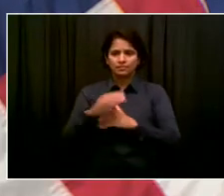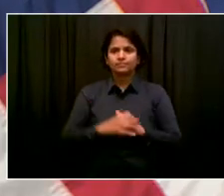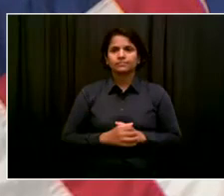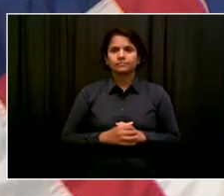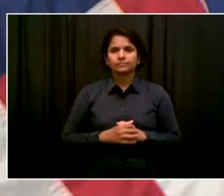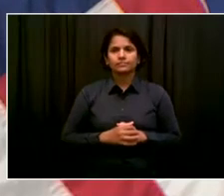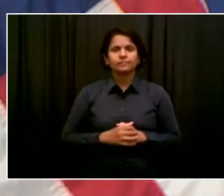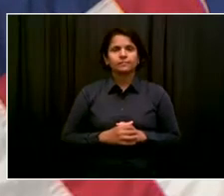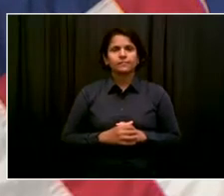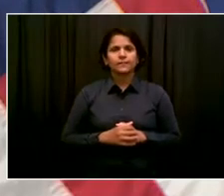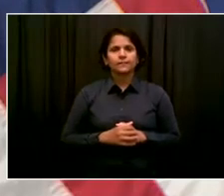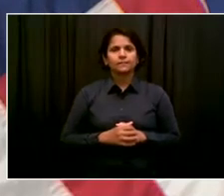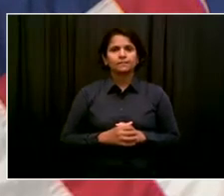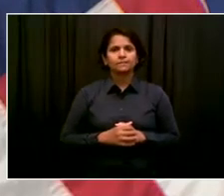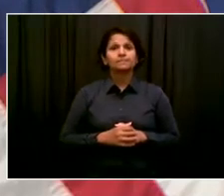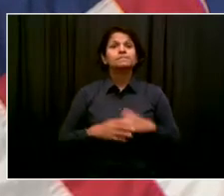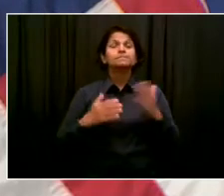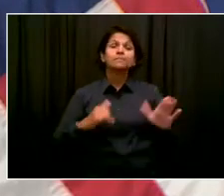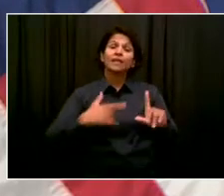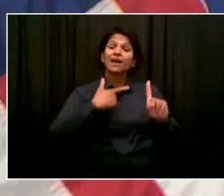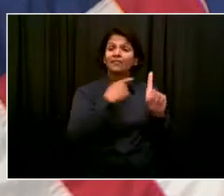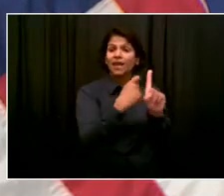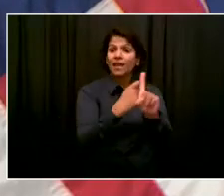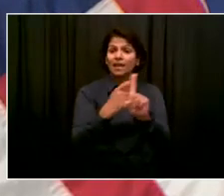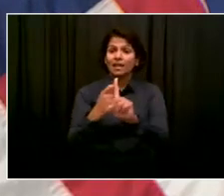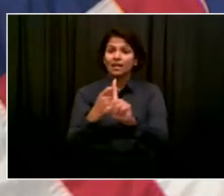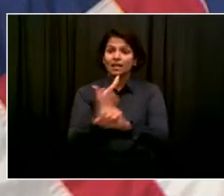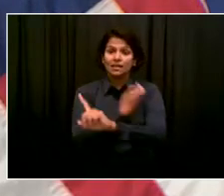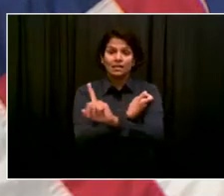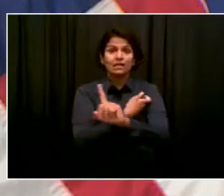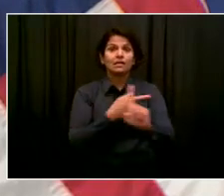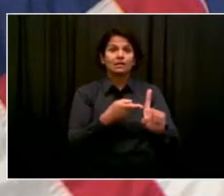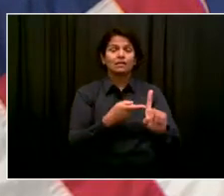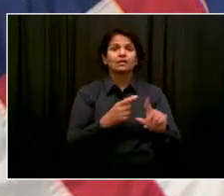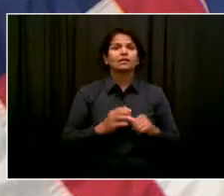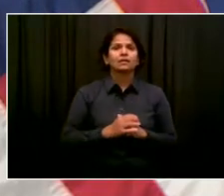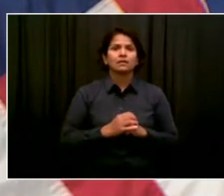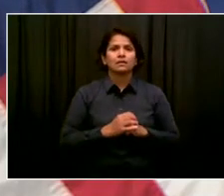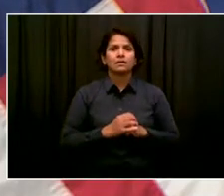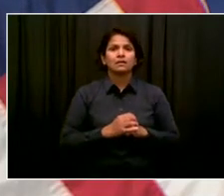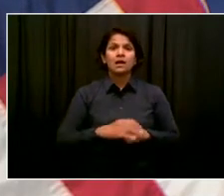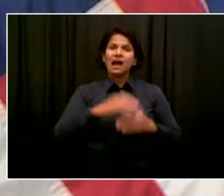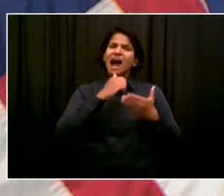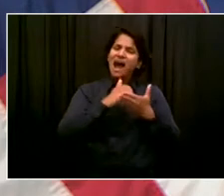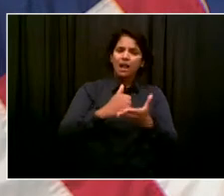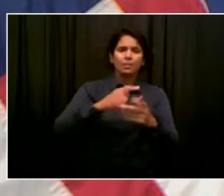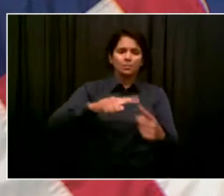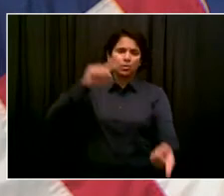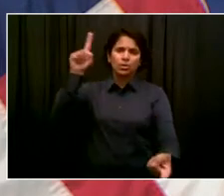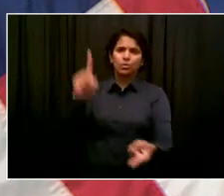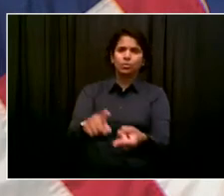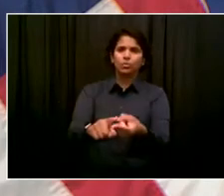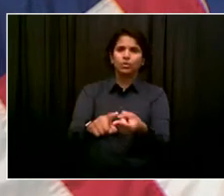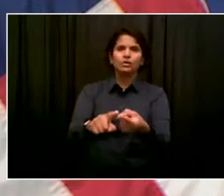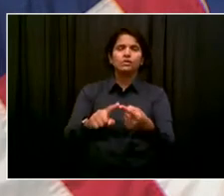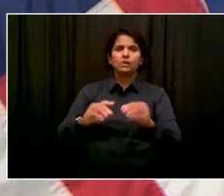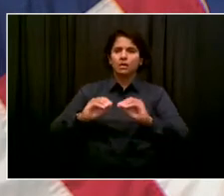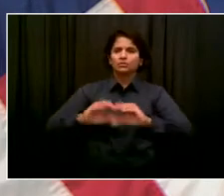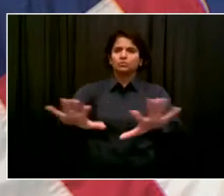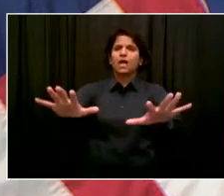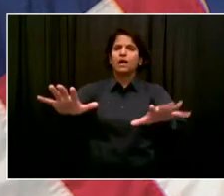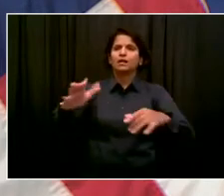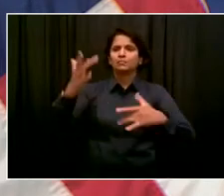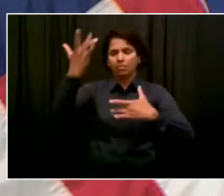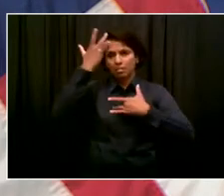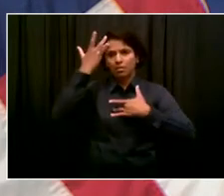win, we need to keep putting points on the board against the virus, and that's where masks come in. Today, I'm making a